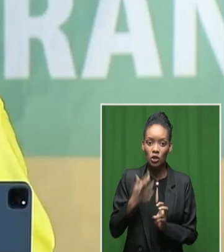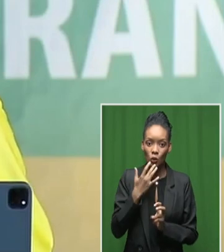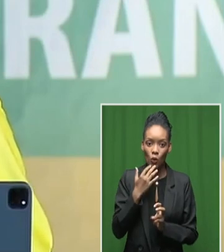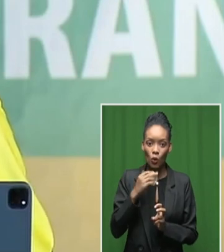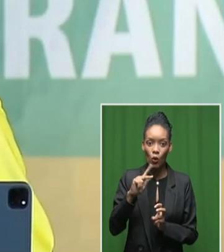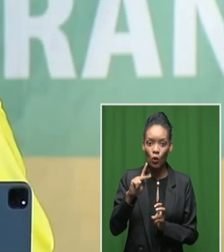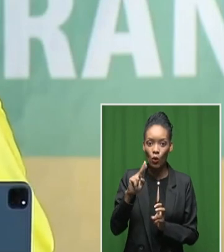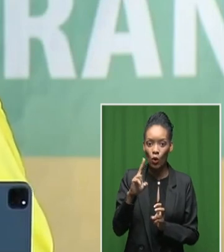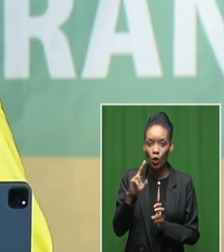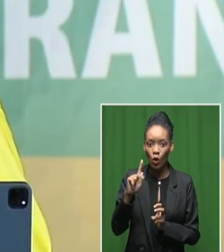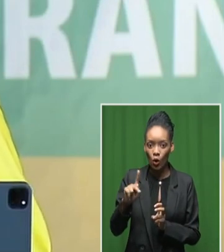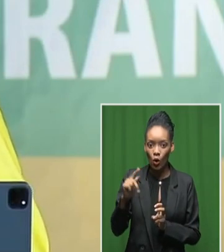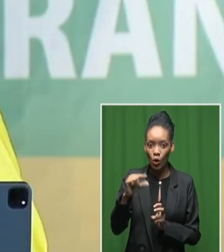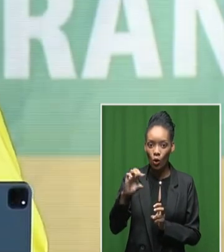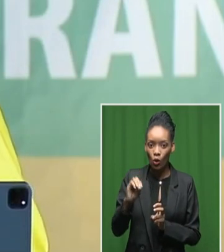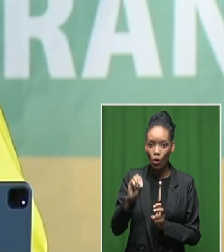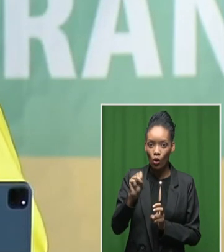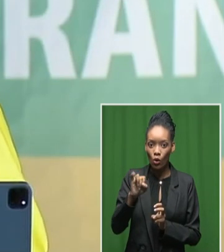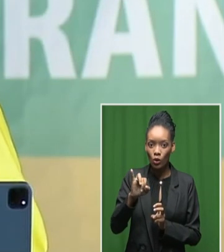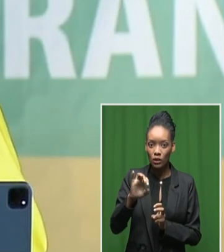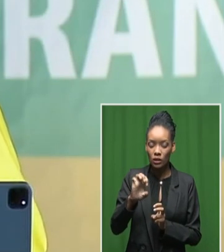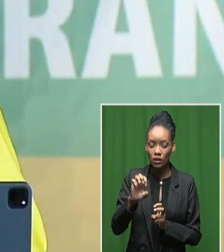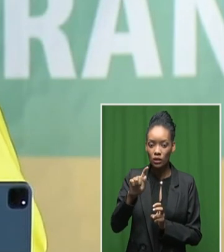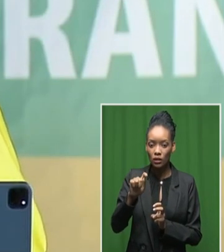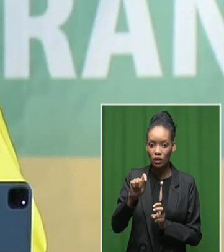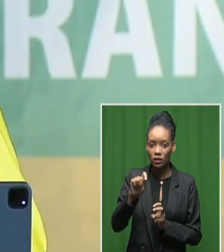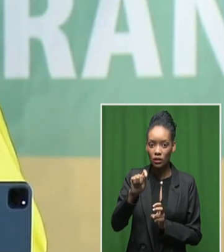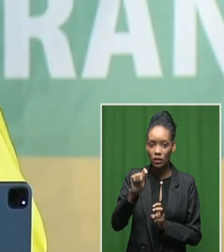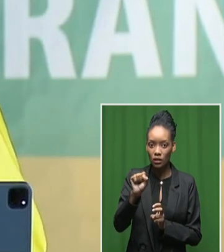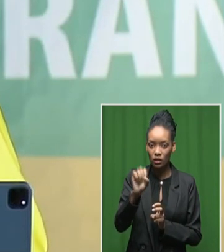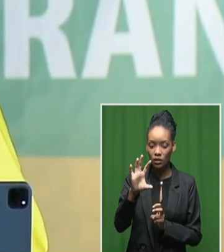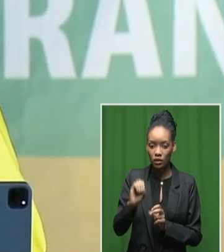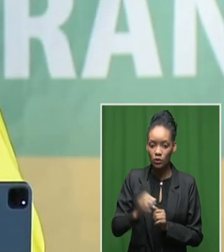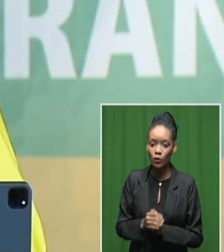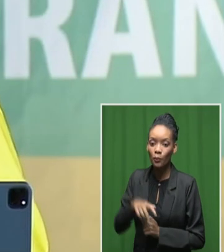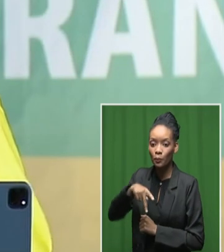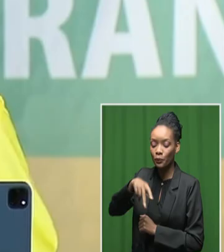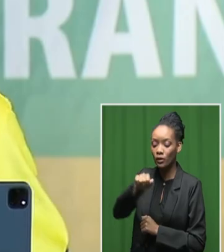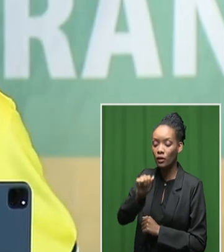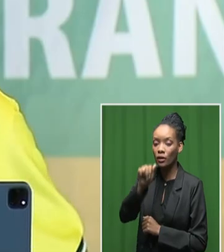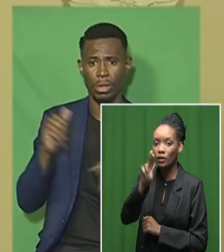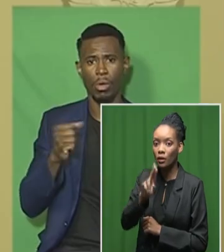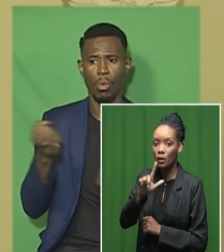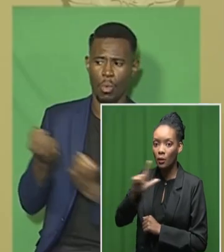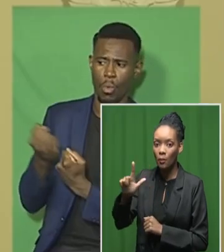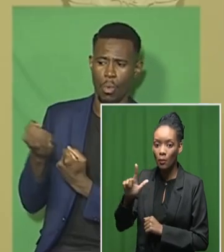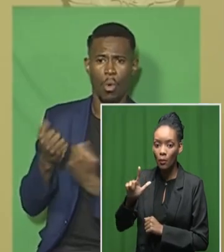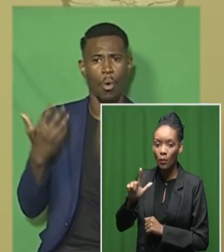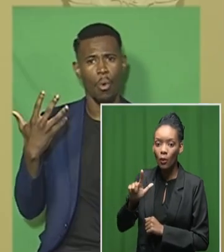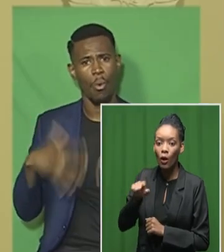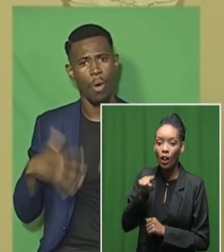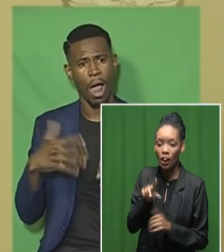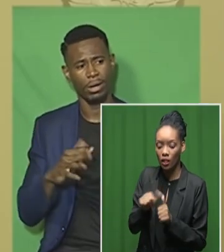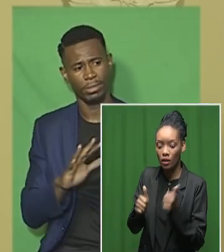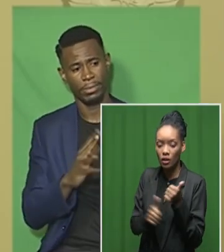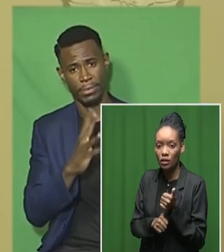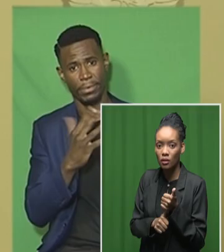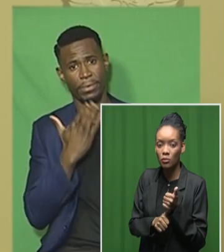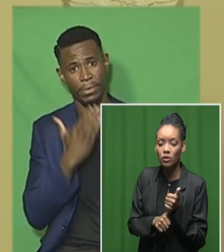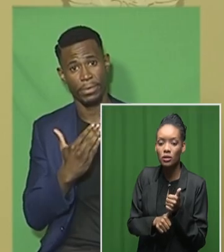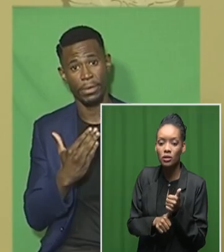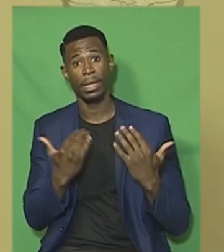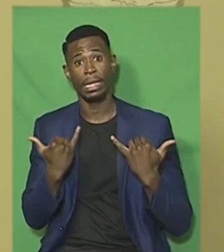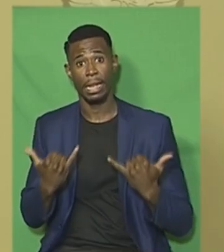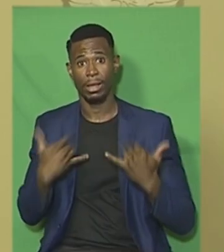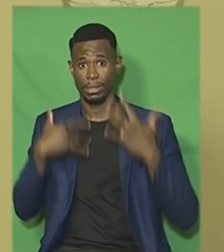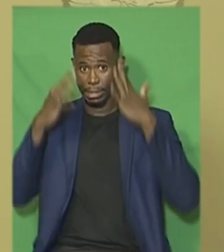ANC Deputy President Paul Machatile has been appointed as the country's second in command. I have accordingly decided to